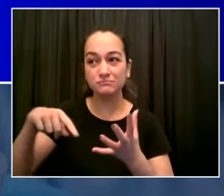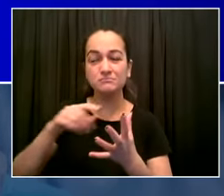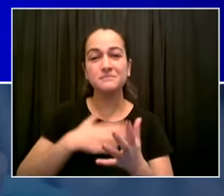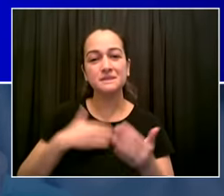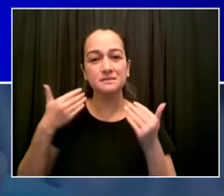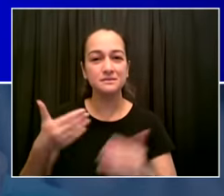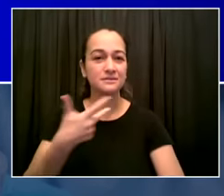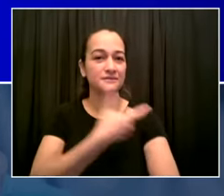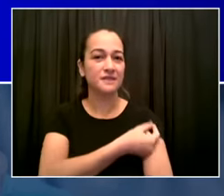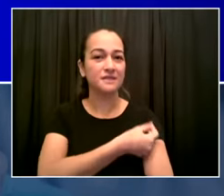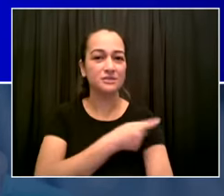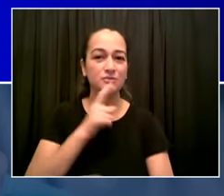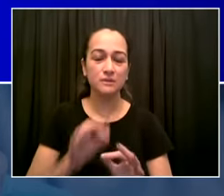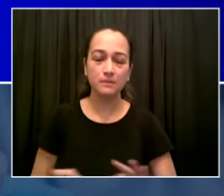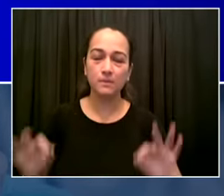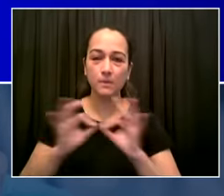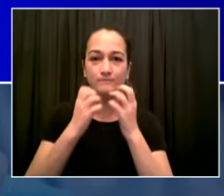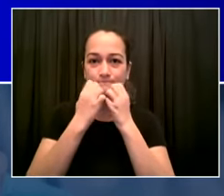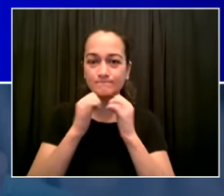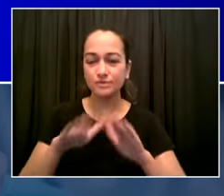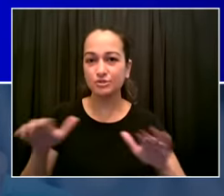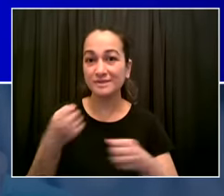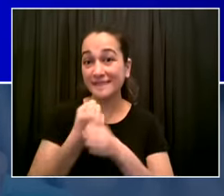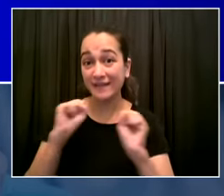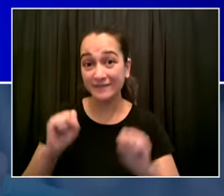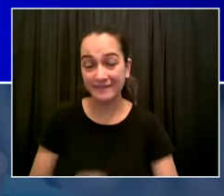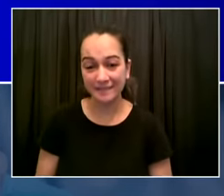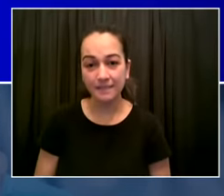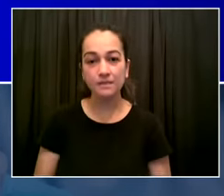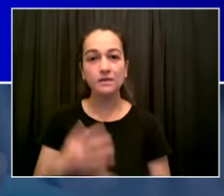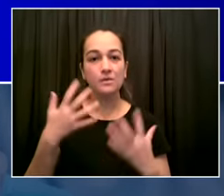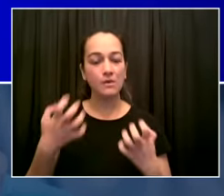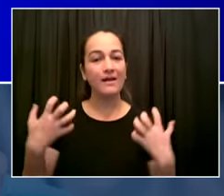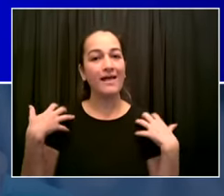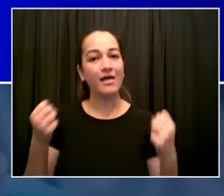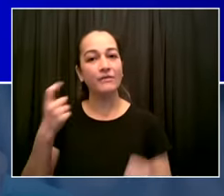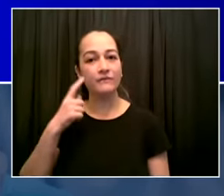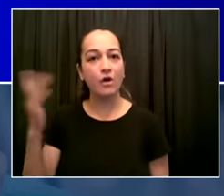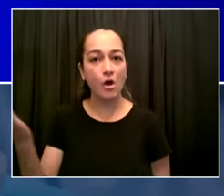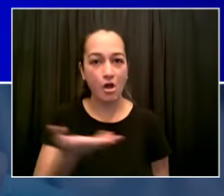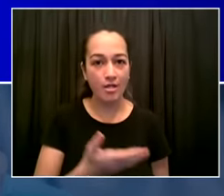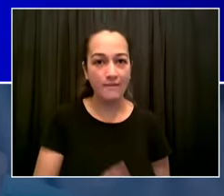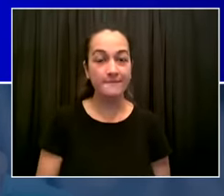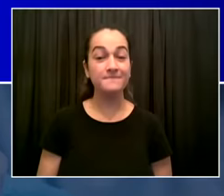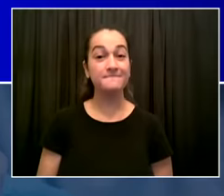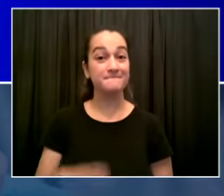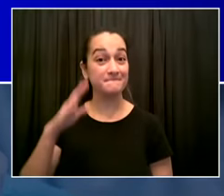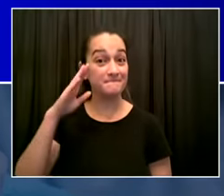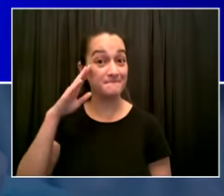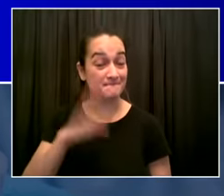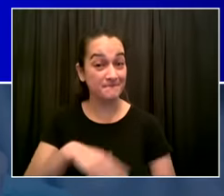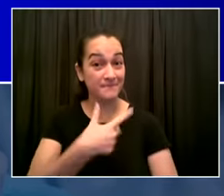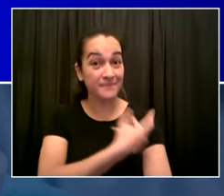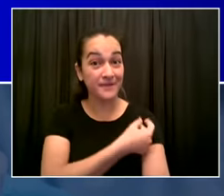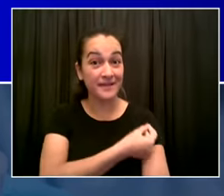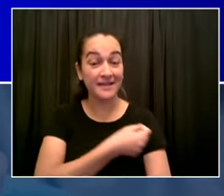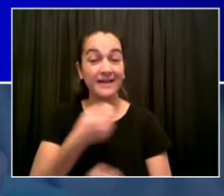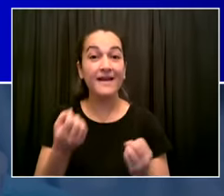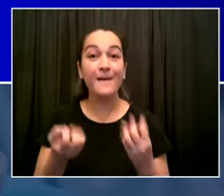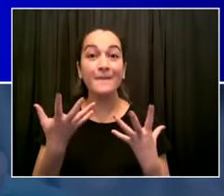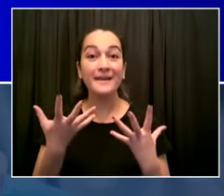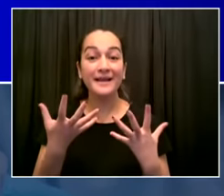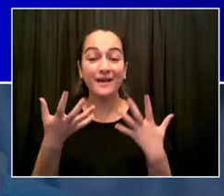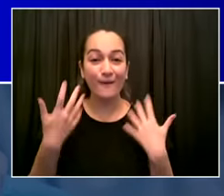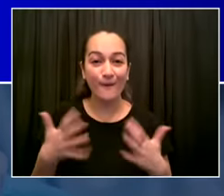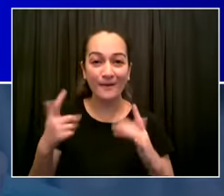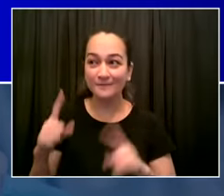that means vaccination and here's the good news today we're going to surpassed 10.5 million doses i mean it's just an astounding figure from day one 10.5 million doses